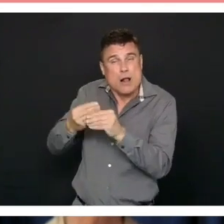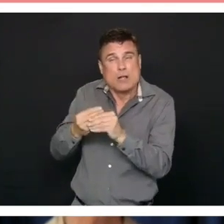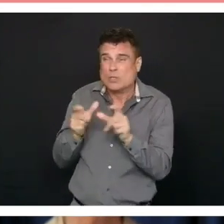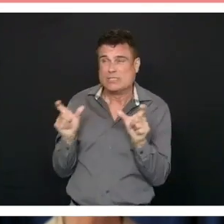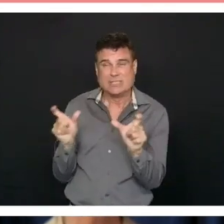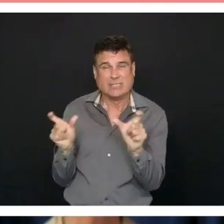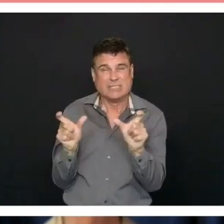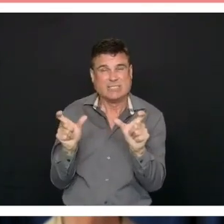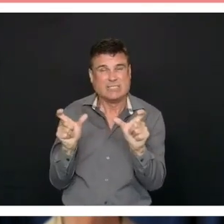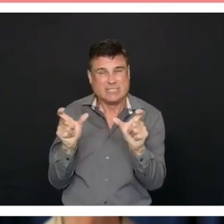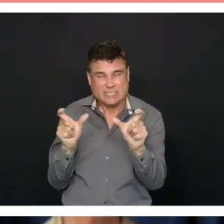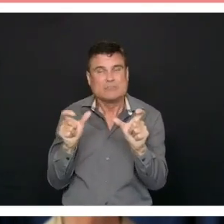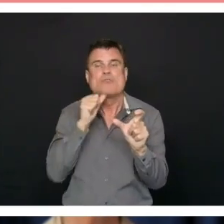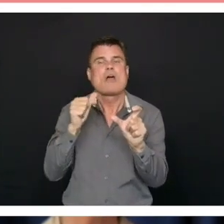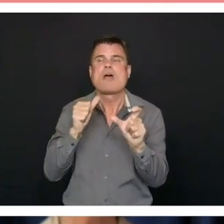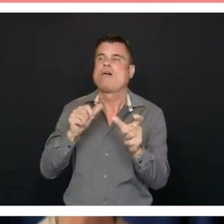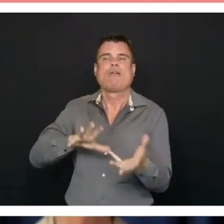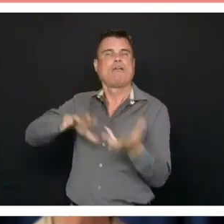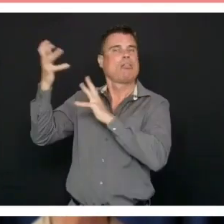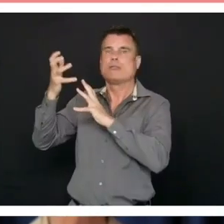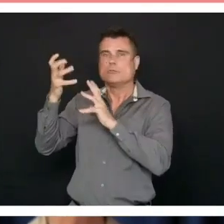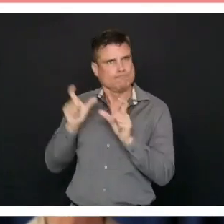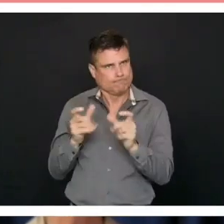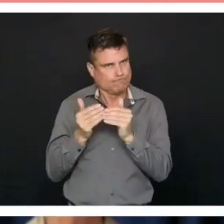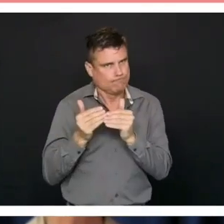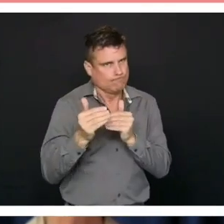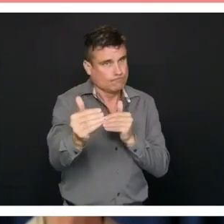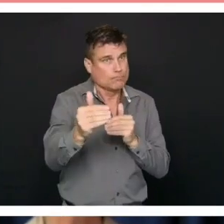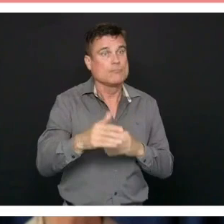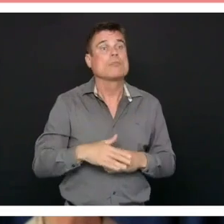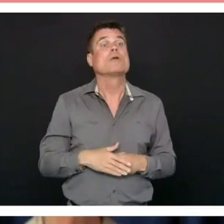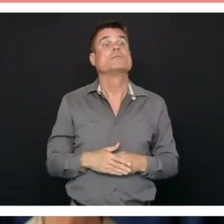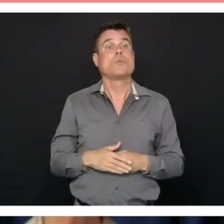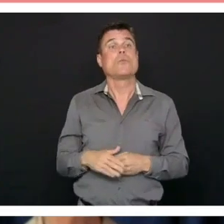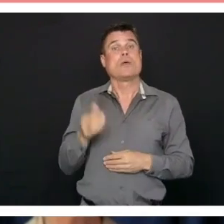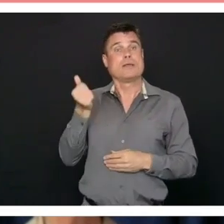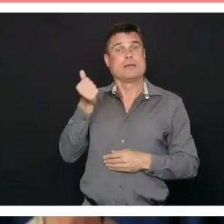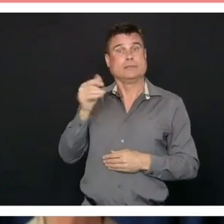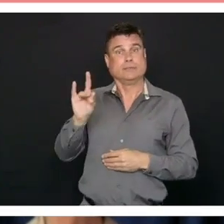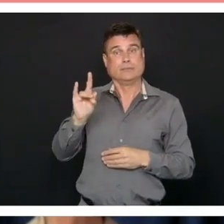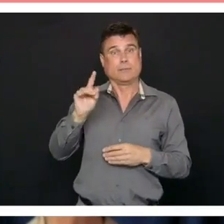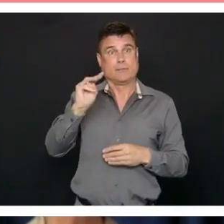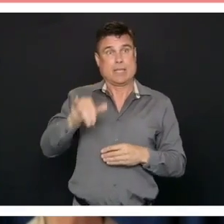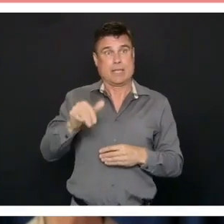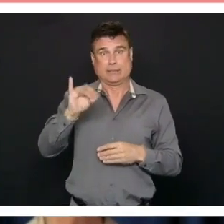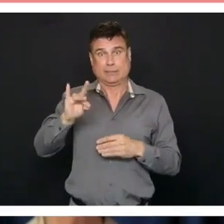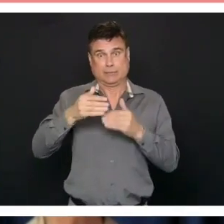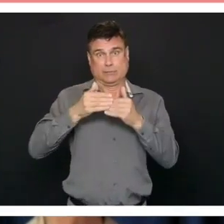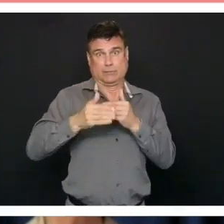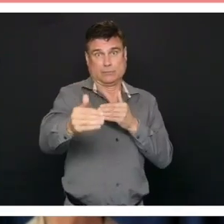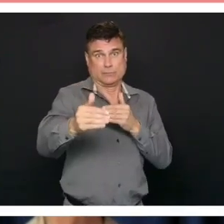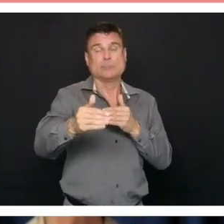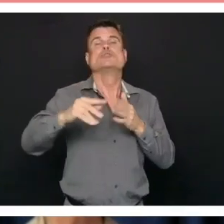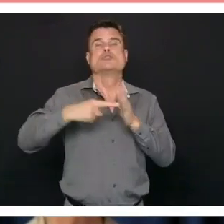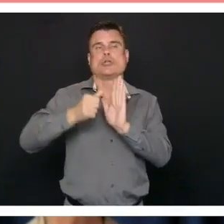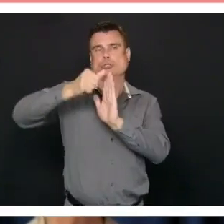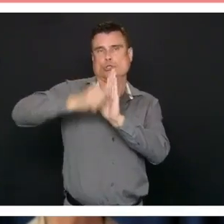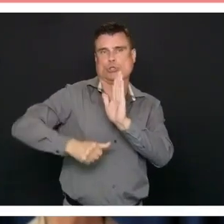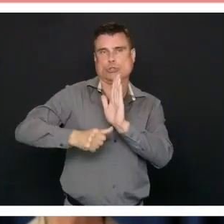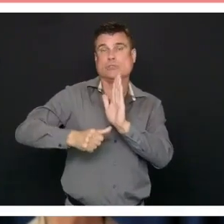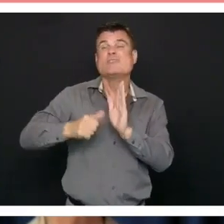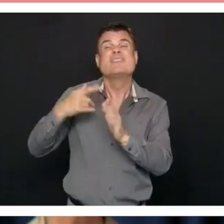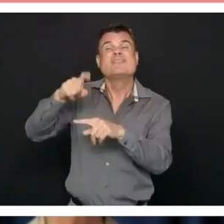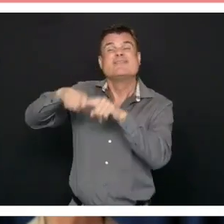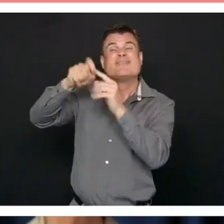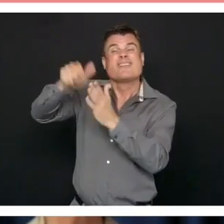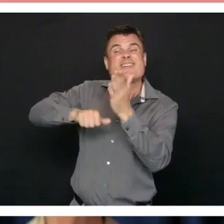as of May 18th, 30,000 elective surgeries that have been cancelled. That's 30,000 people who have been having